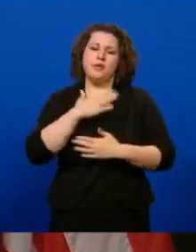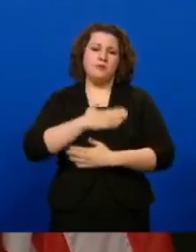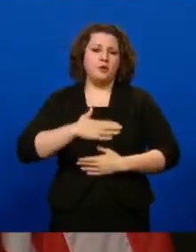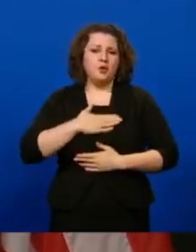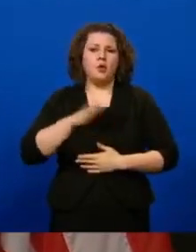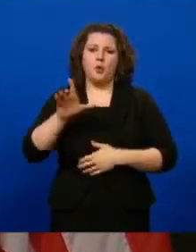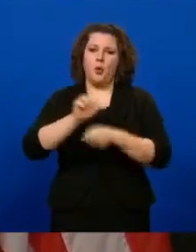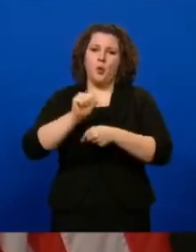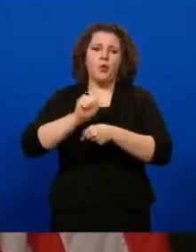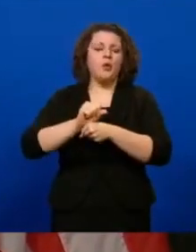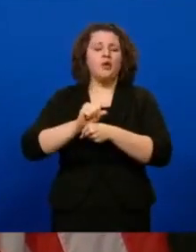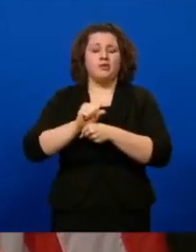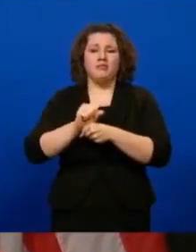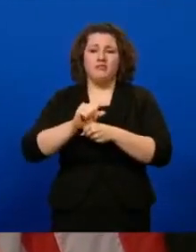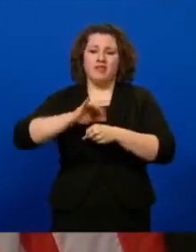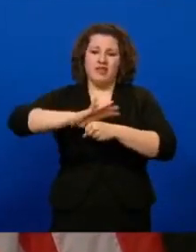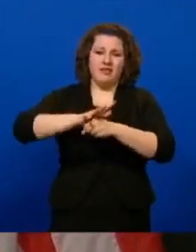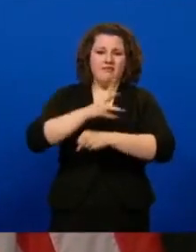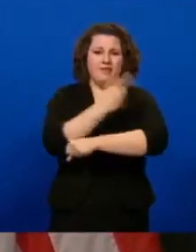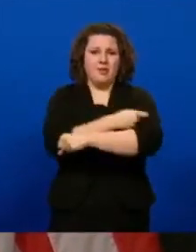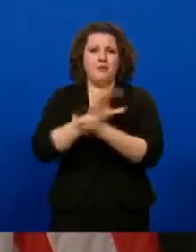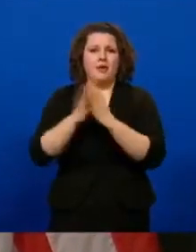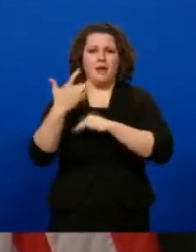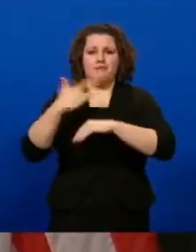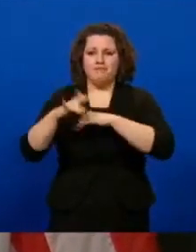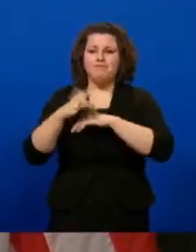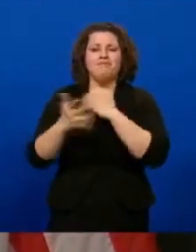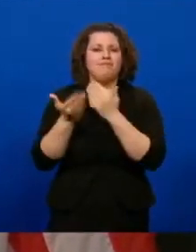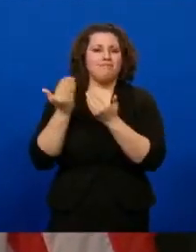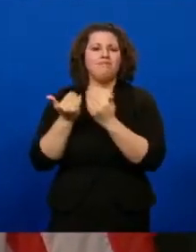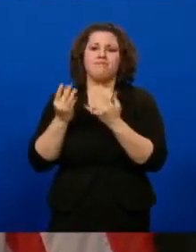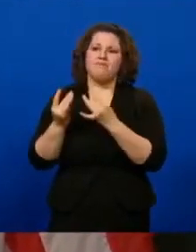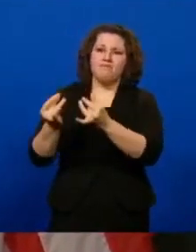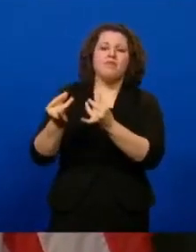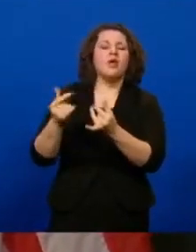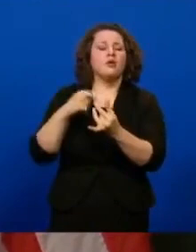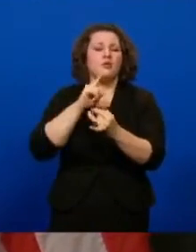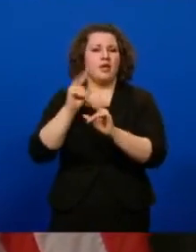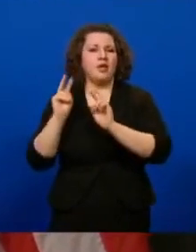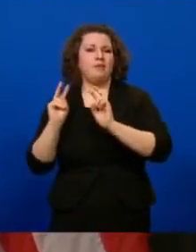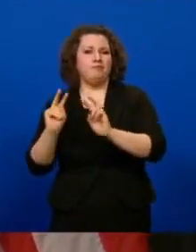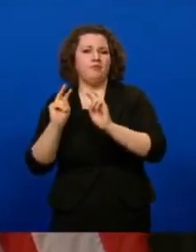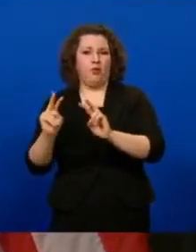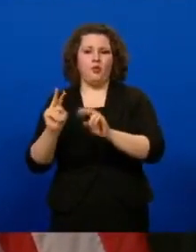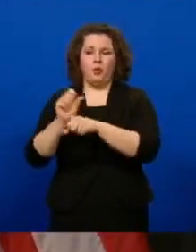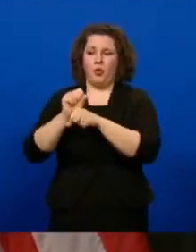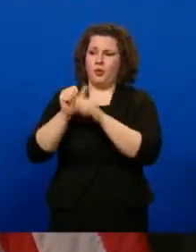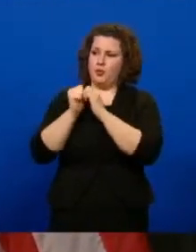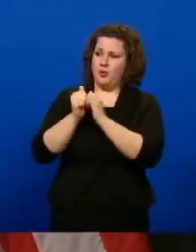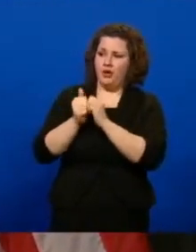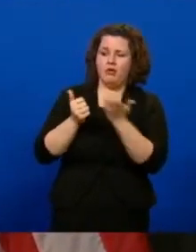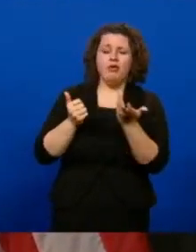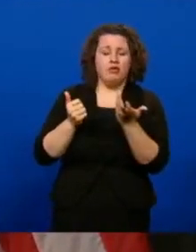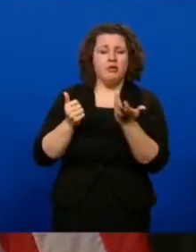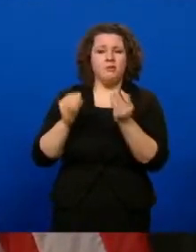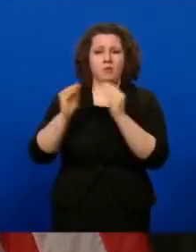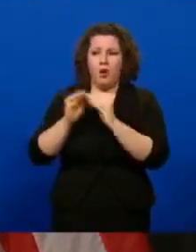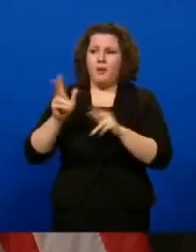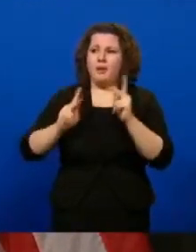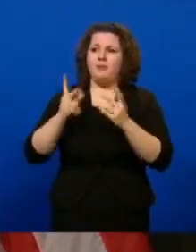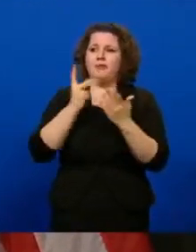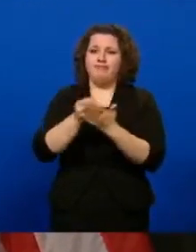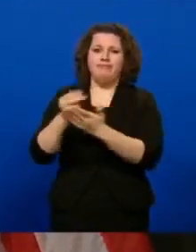convenient as we continue to expand eligible populations. And we really look forward to working with you to get more Iowans